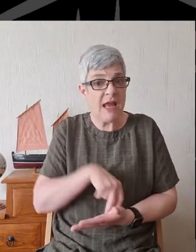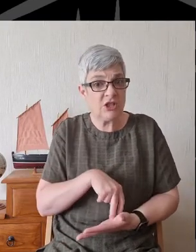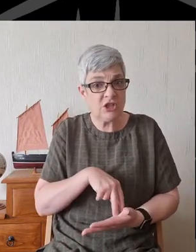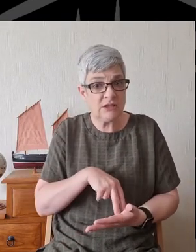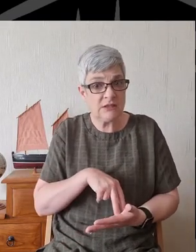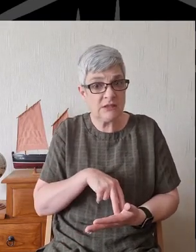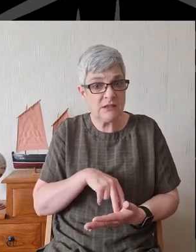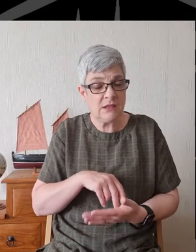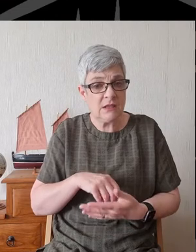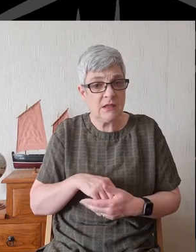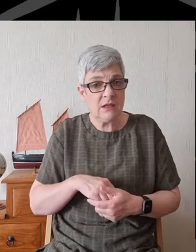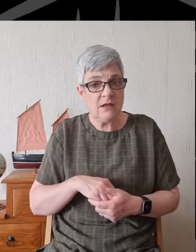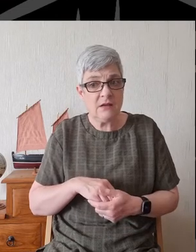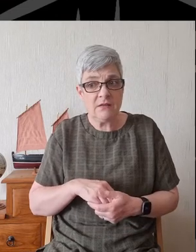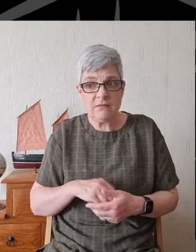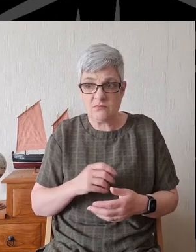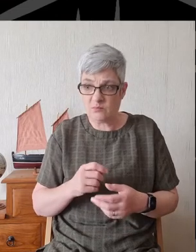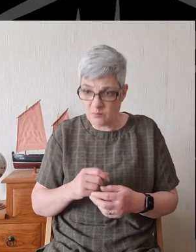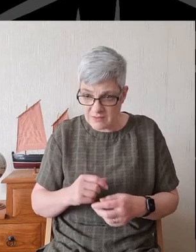contested time and again.